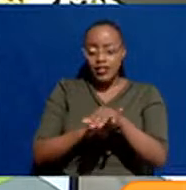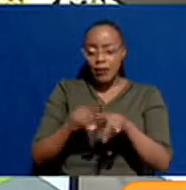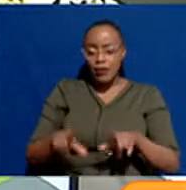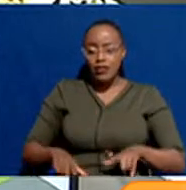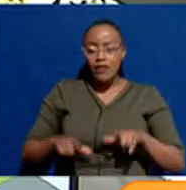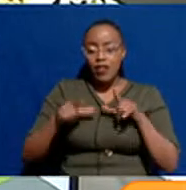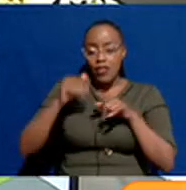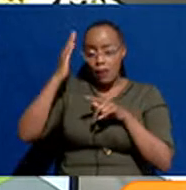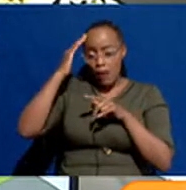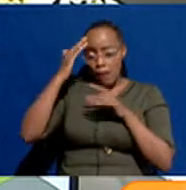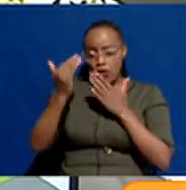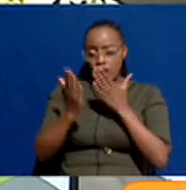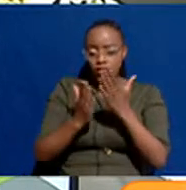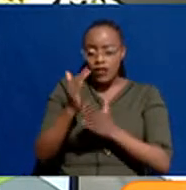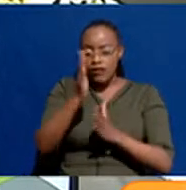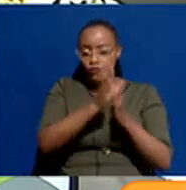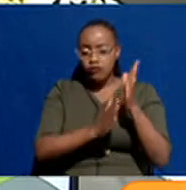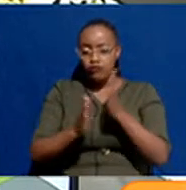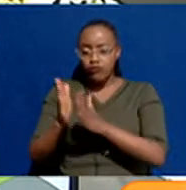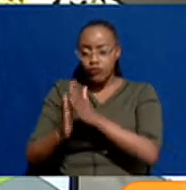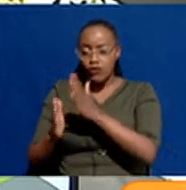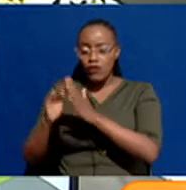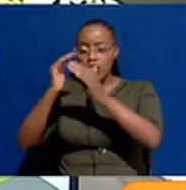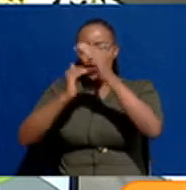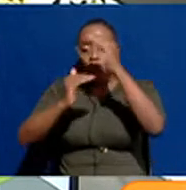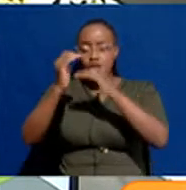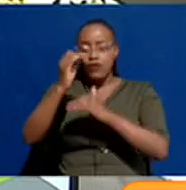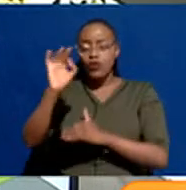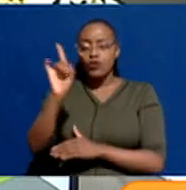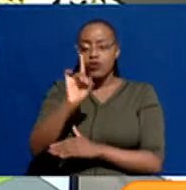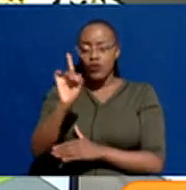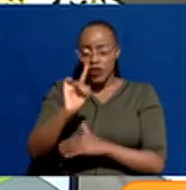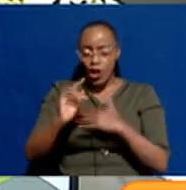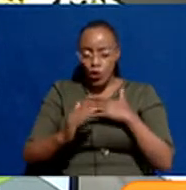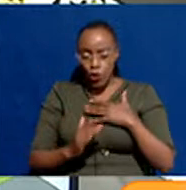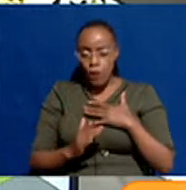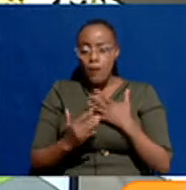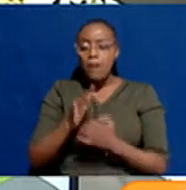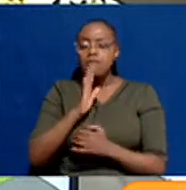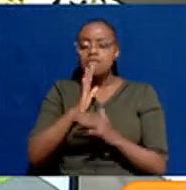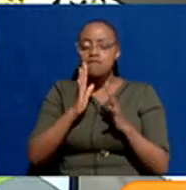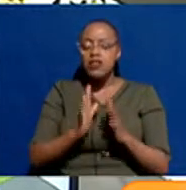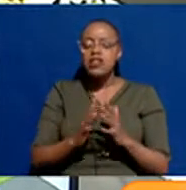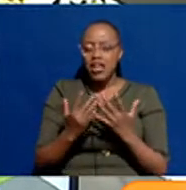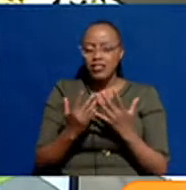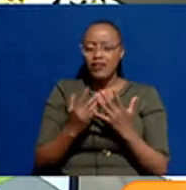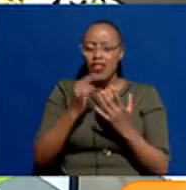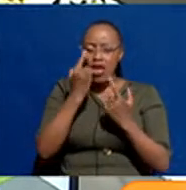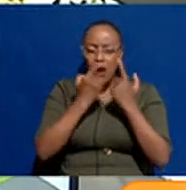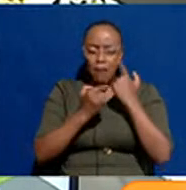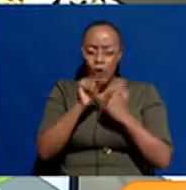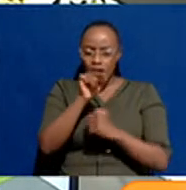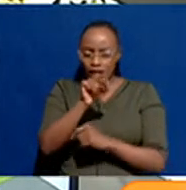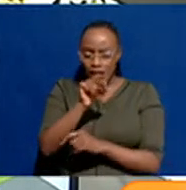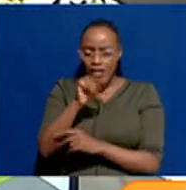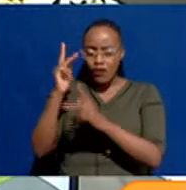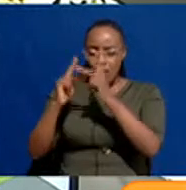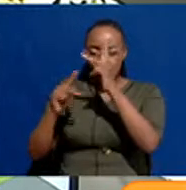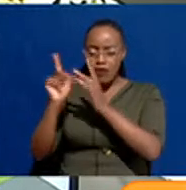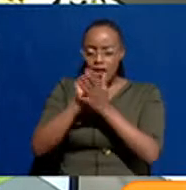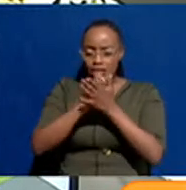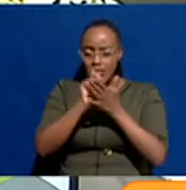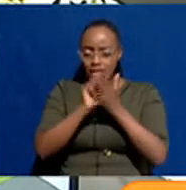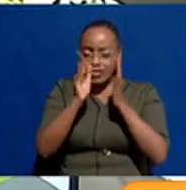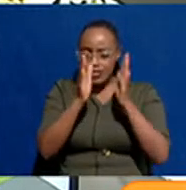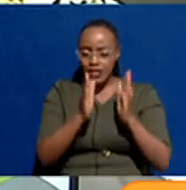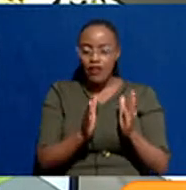A service organized in her honor by the University of Nairobi, speakers eulogized the fallen scholar and author as